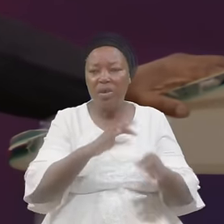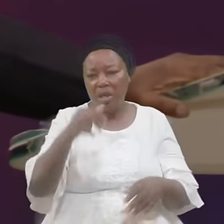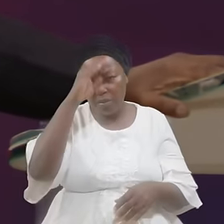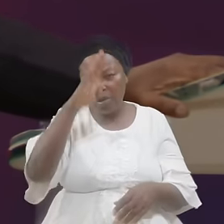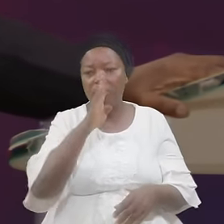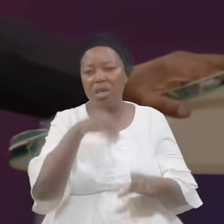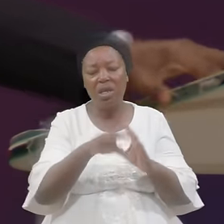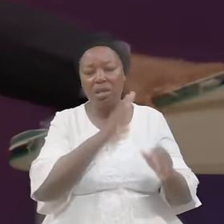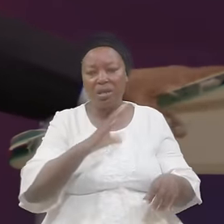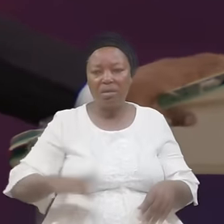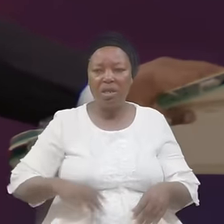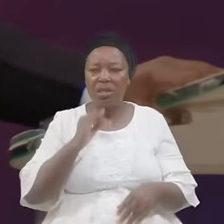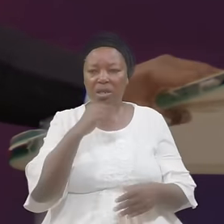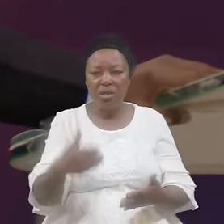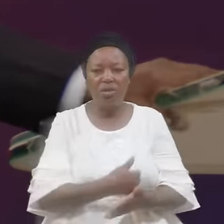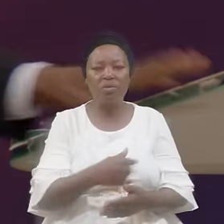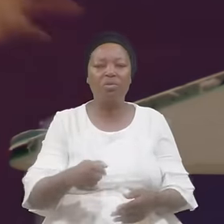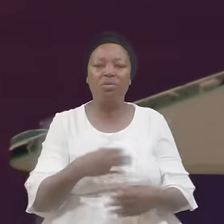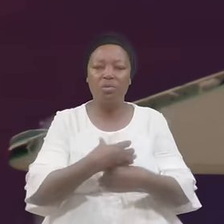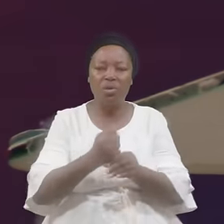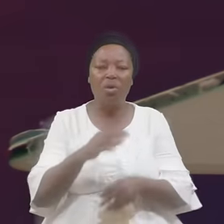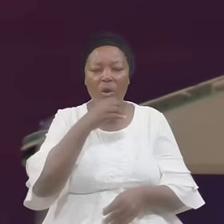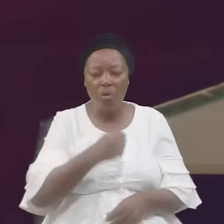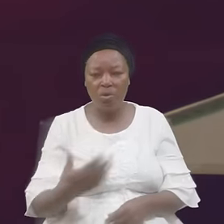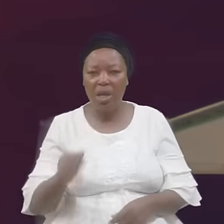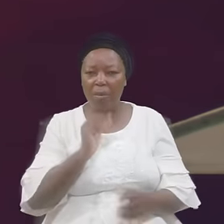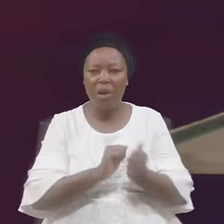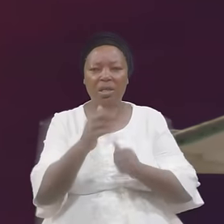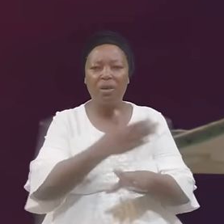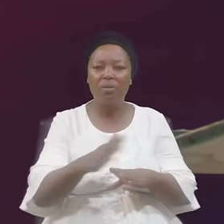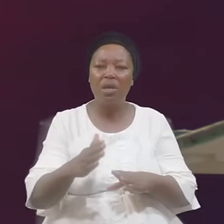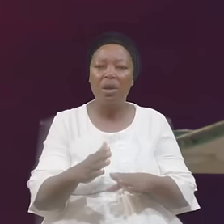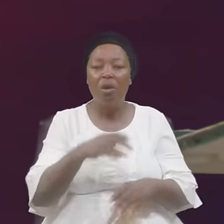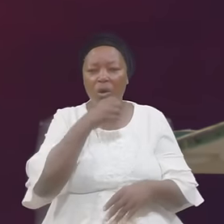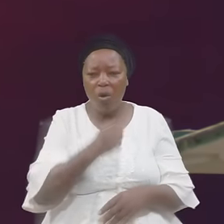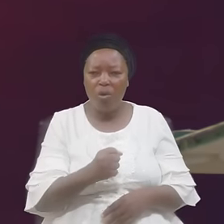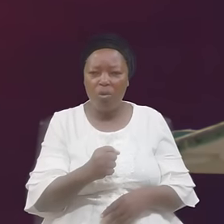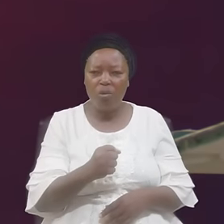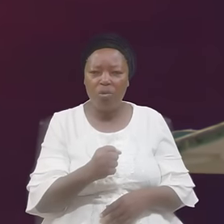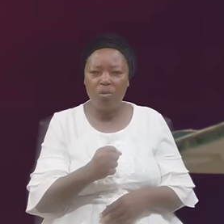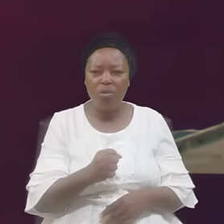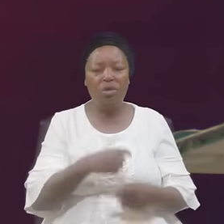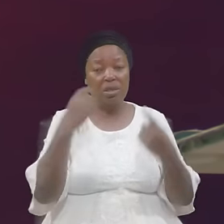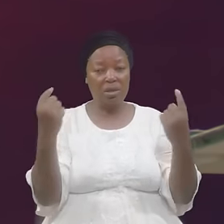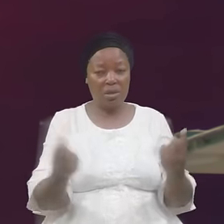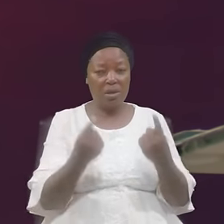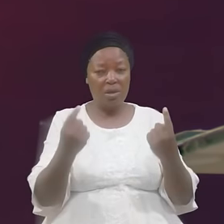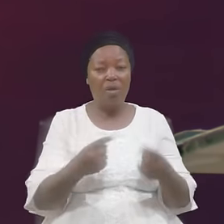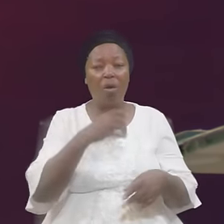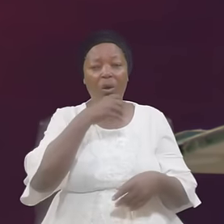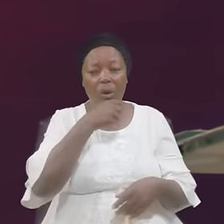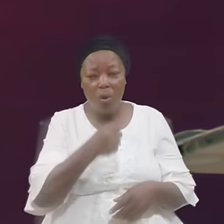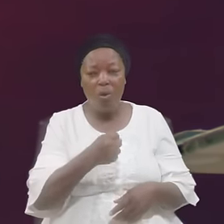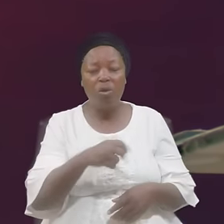Christ Is a new creature Old things Are passed away Old transgression Old